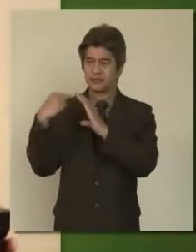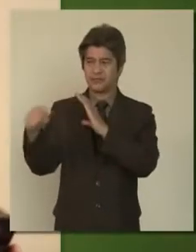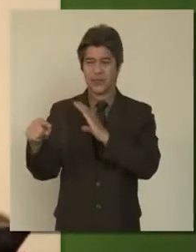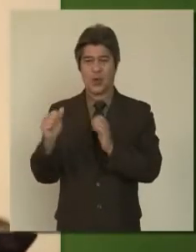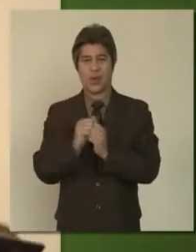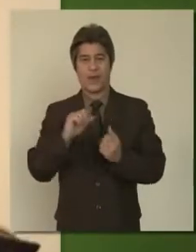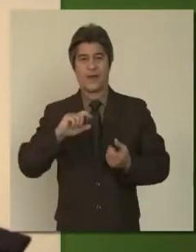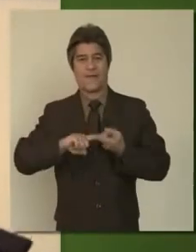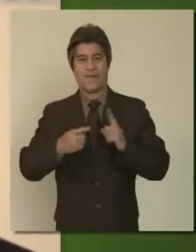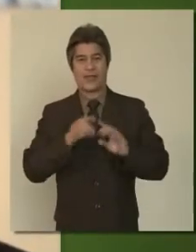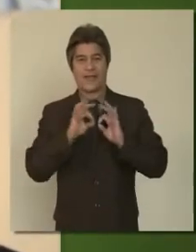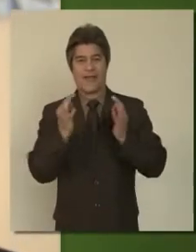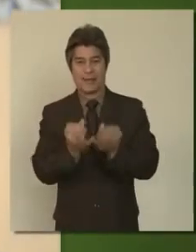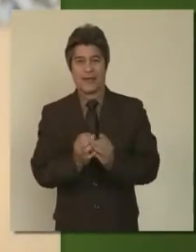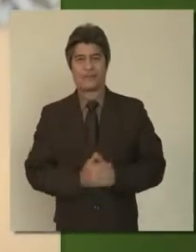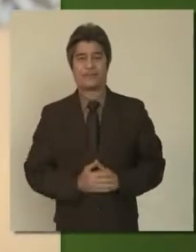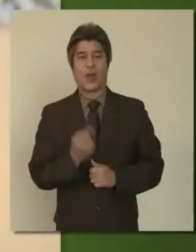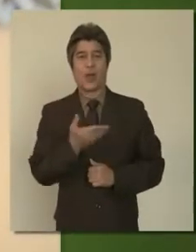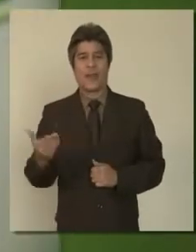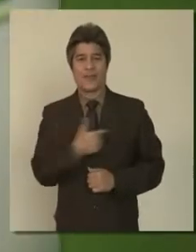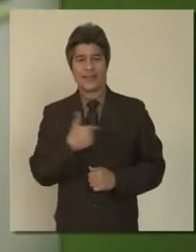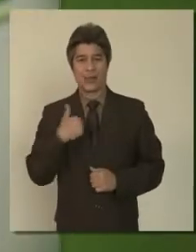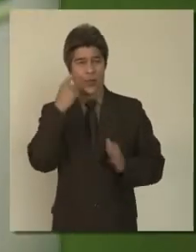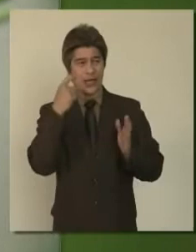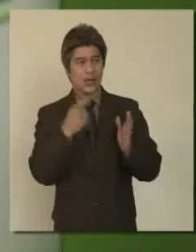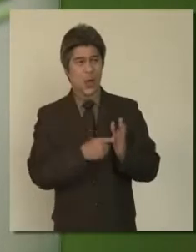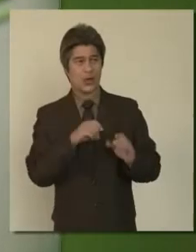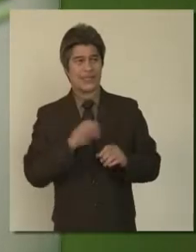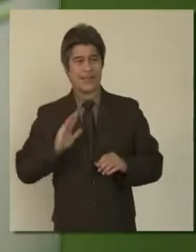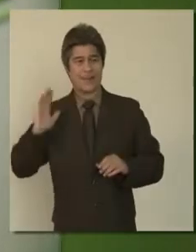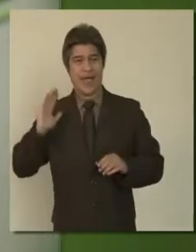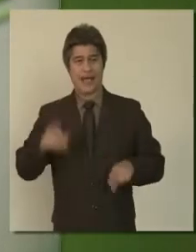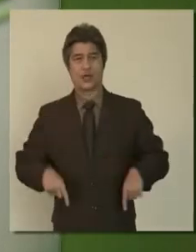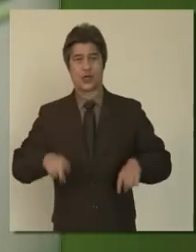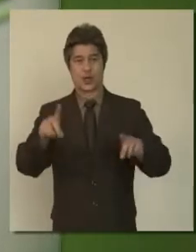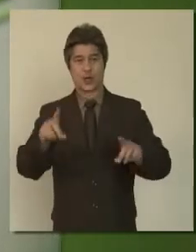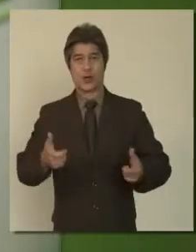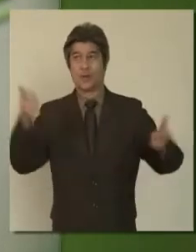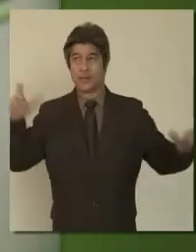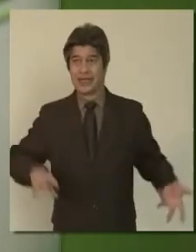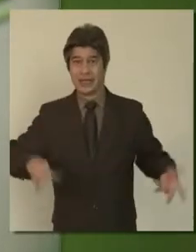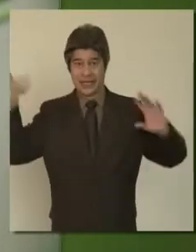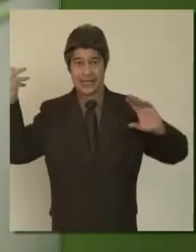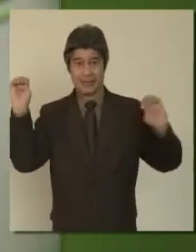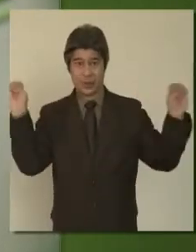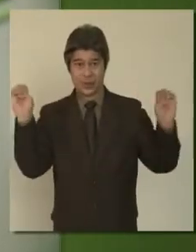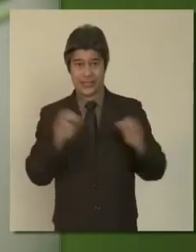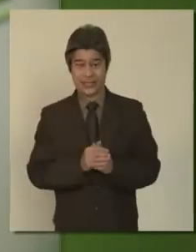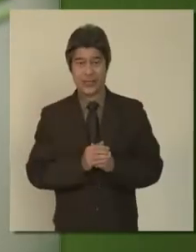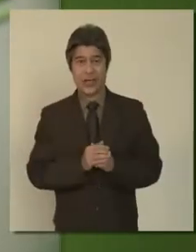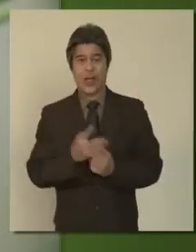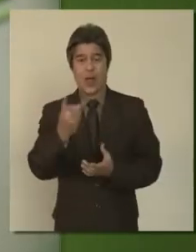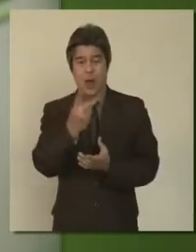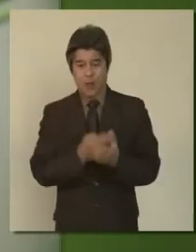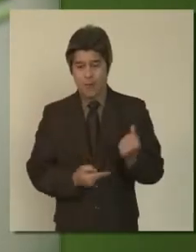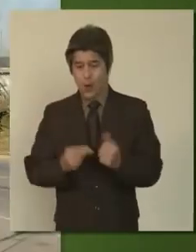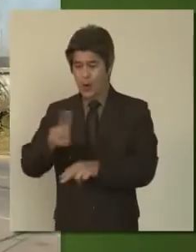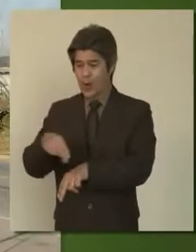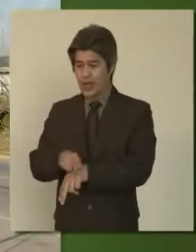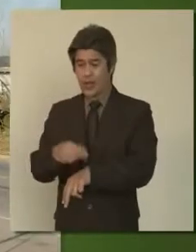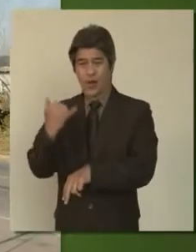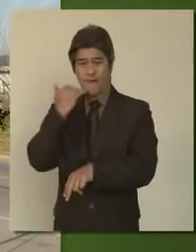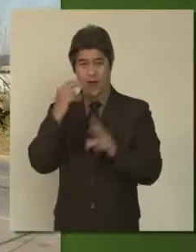One of the things that we've noticed in the past during major emergencies, both the regular phone lines